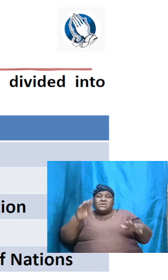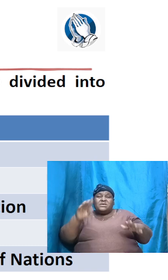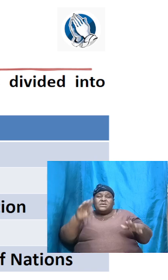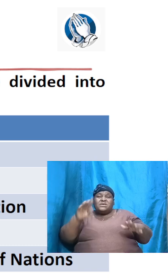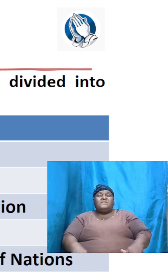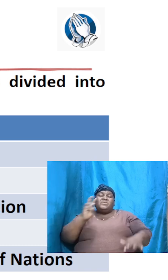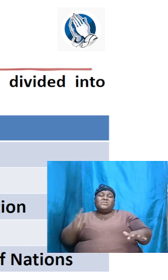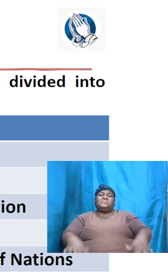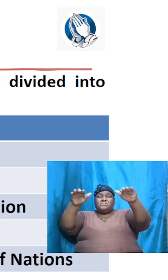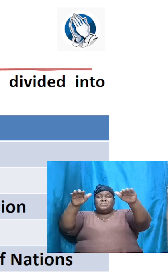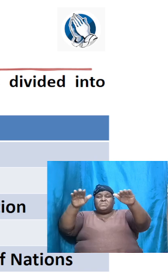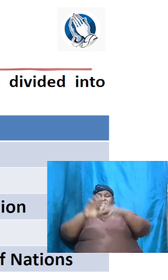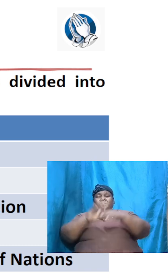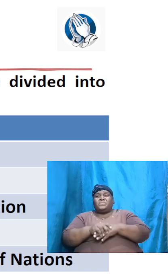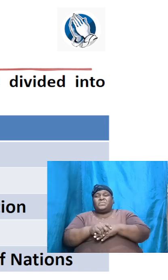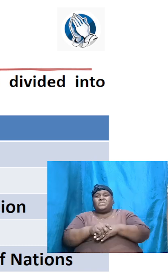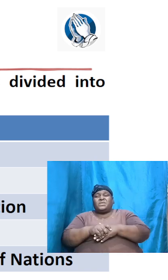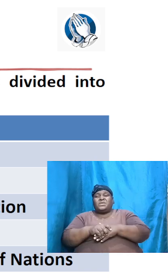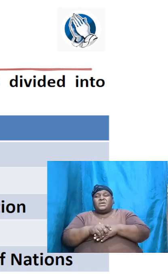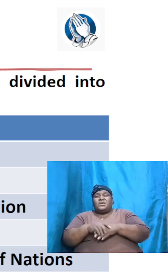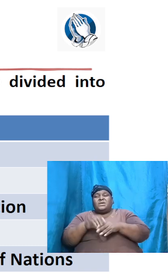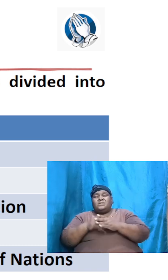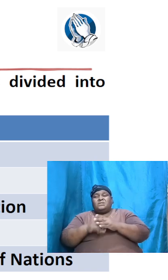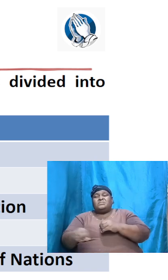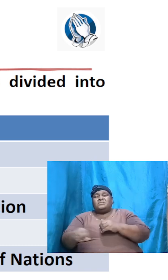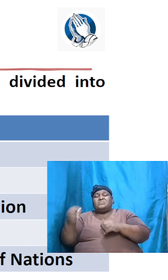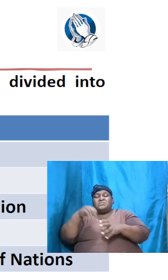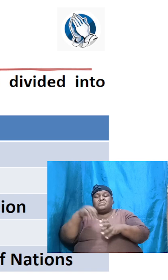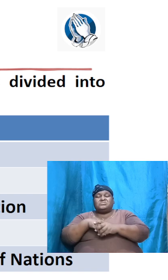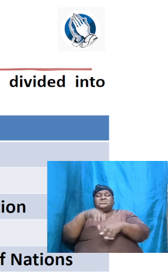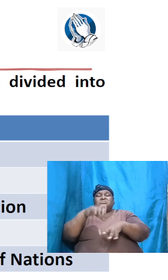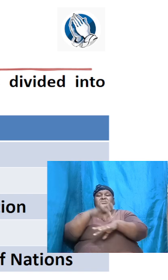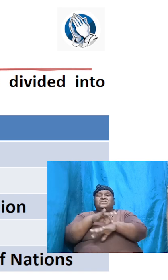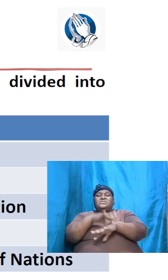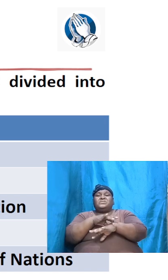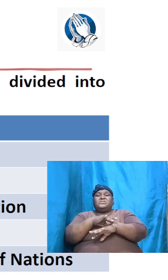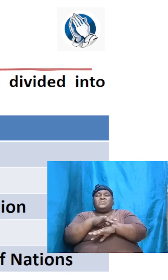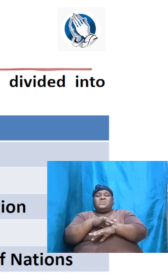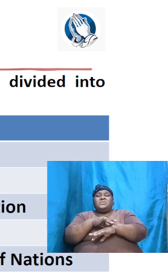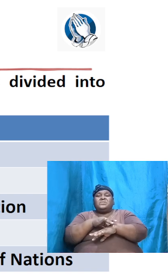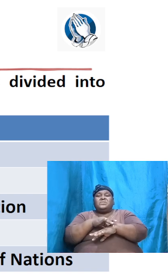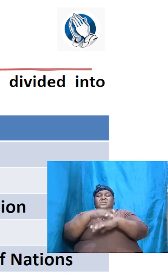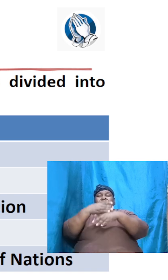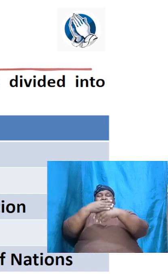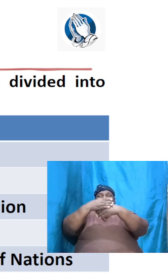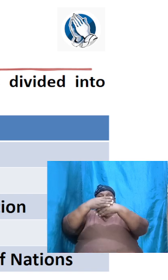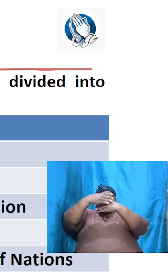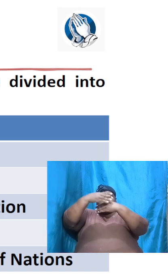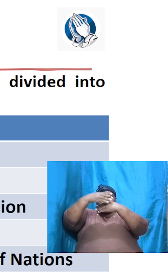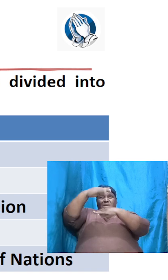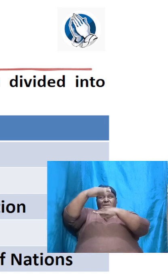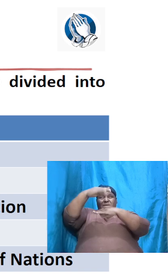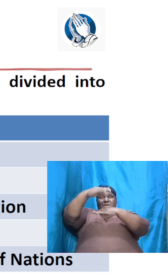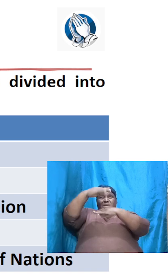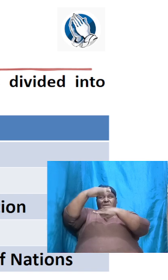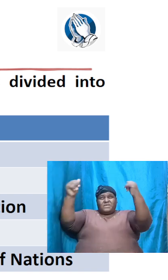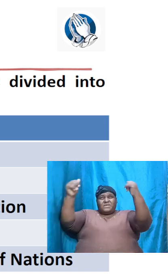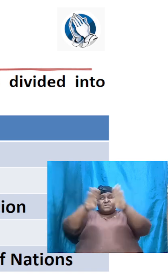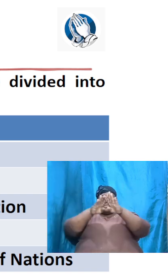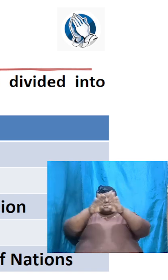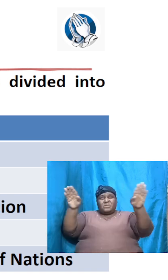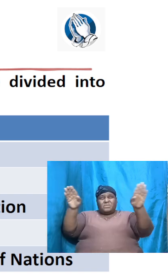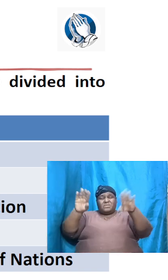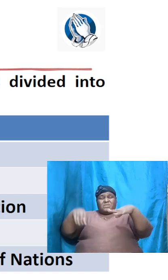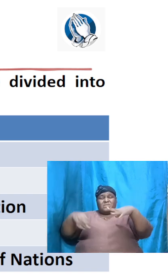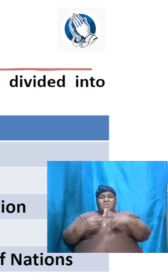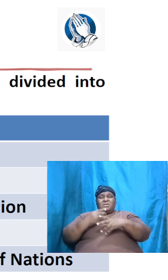impacting this earth. The Bible said the windows of heaven was open and the fountains